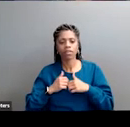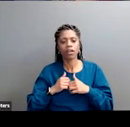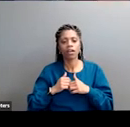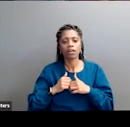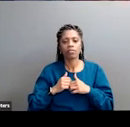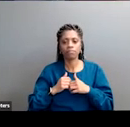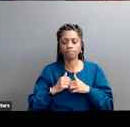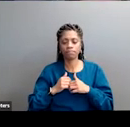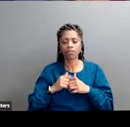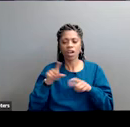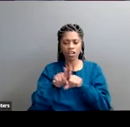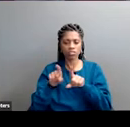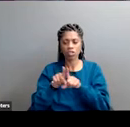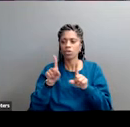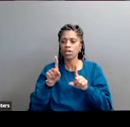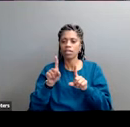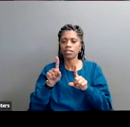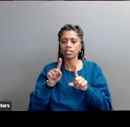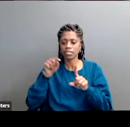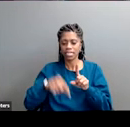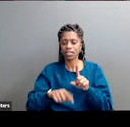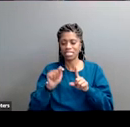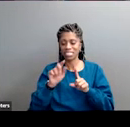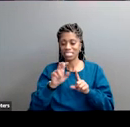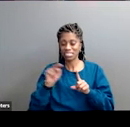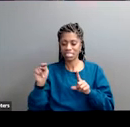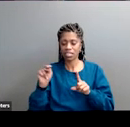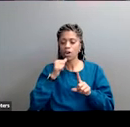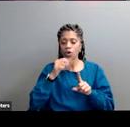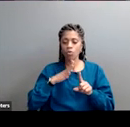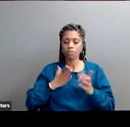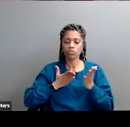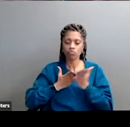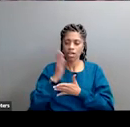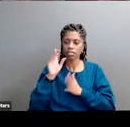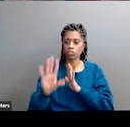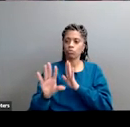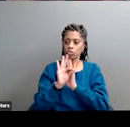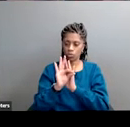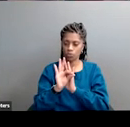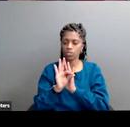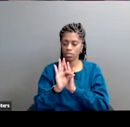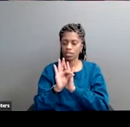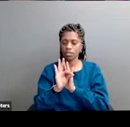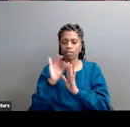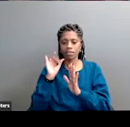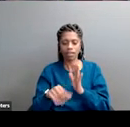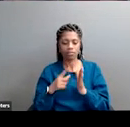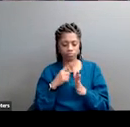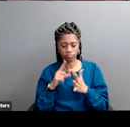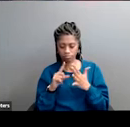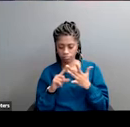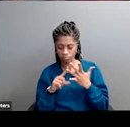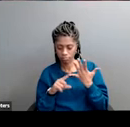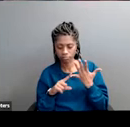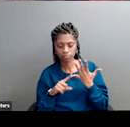in appalachia and down there in knoxville tennessee chattanooga area uh beyond that who else have we gotten uh just